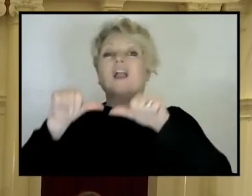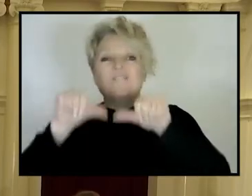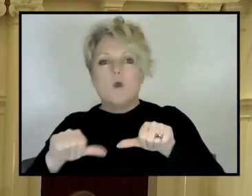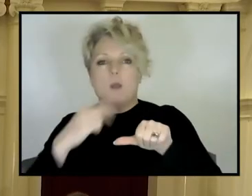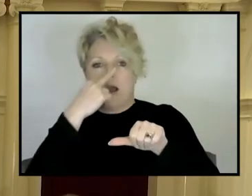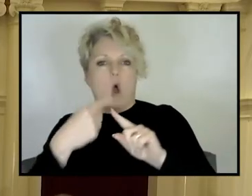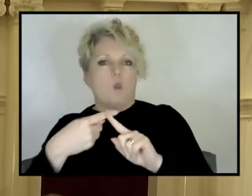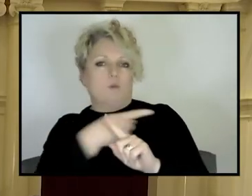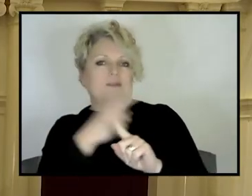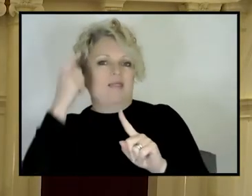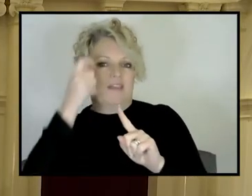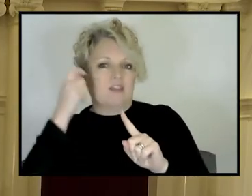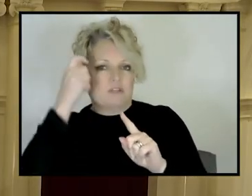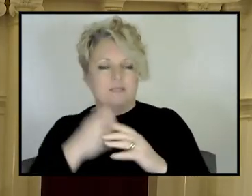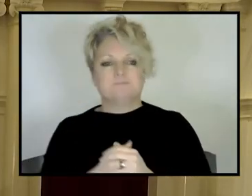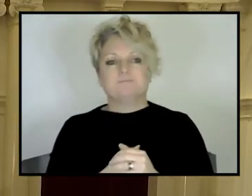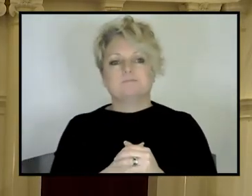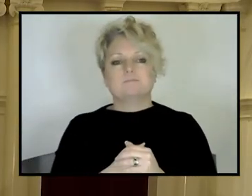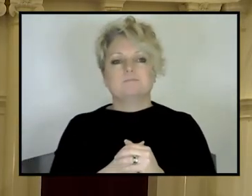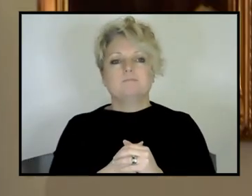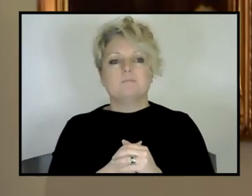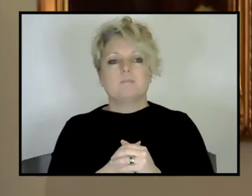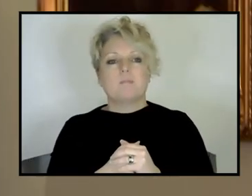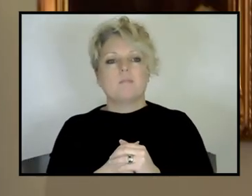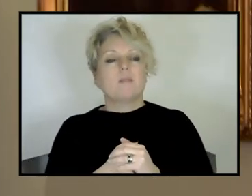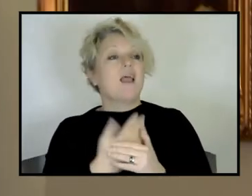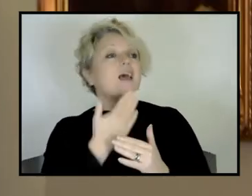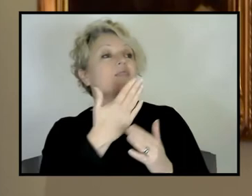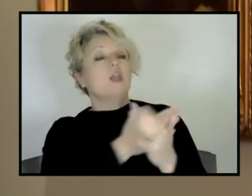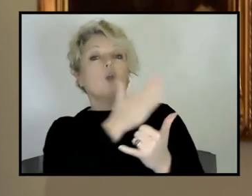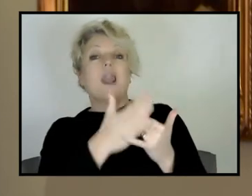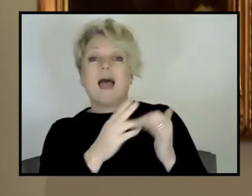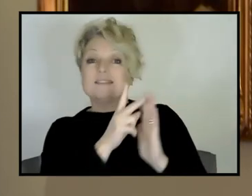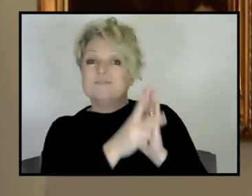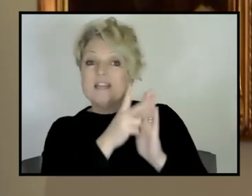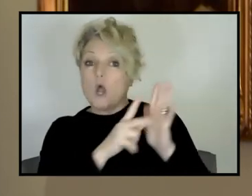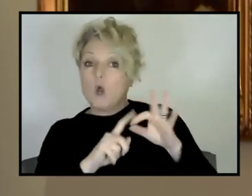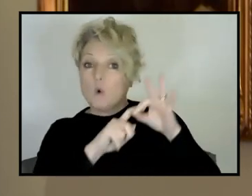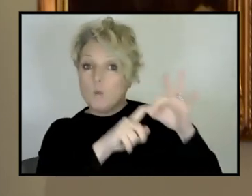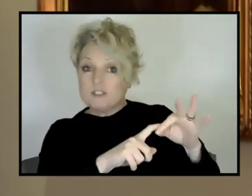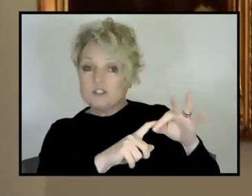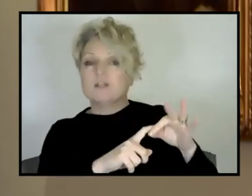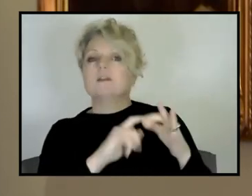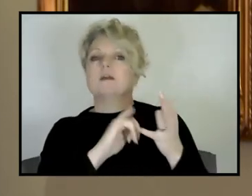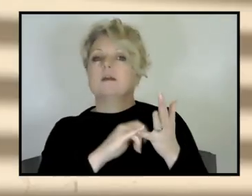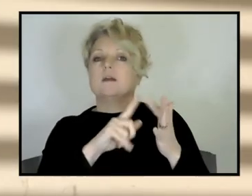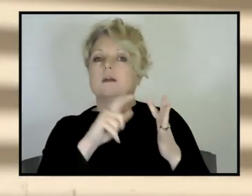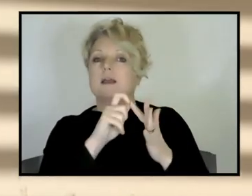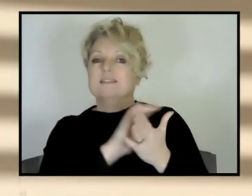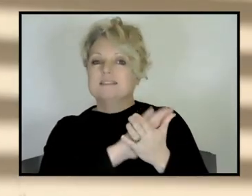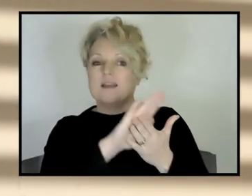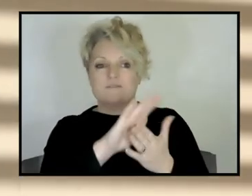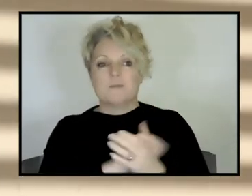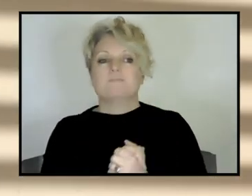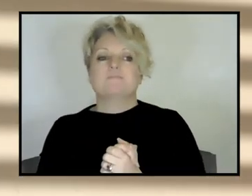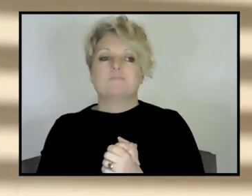Thanks, Sarah. Question. Uh, last of our video questions now, we're going to hear from Seth. Hi, I'm